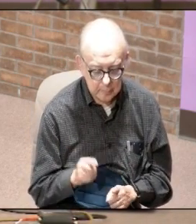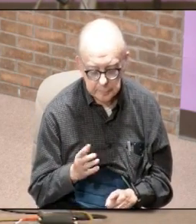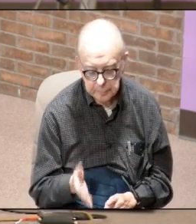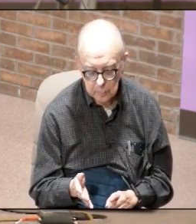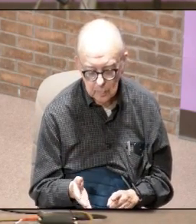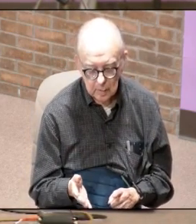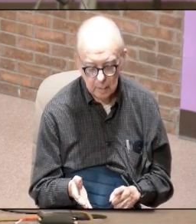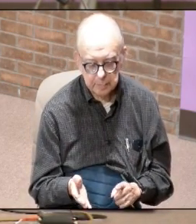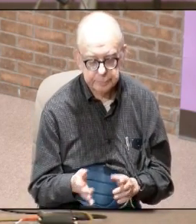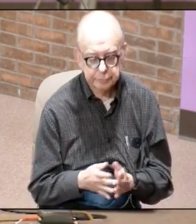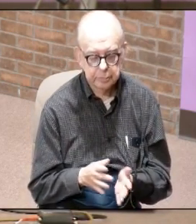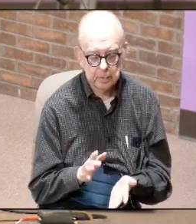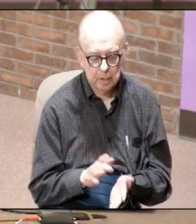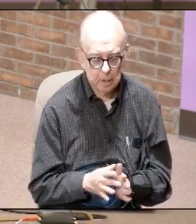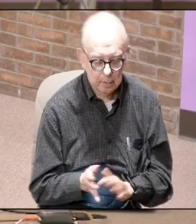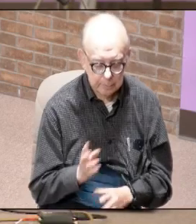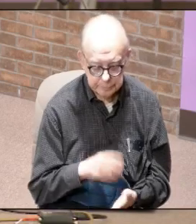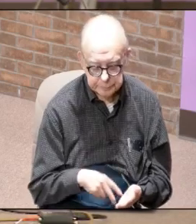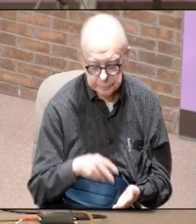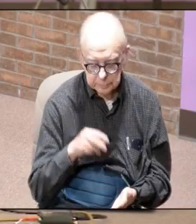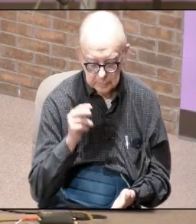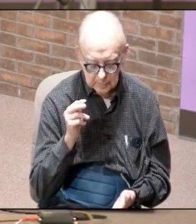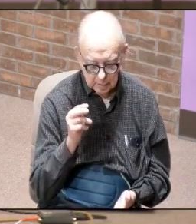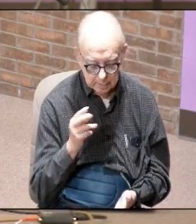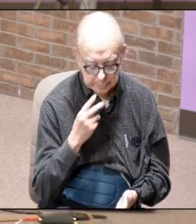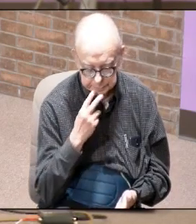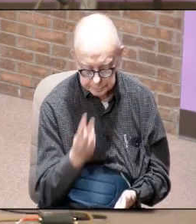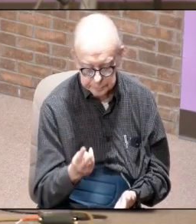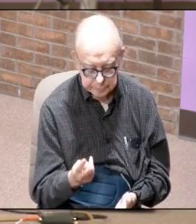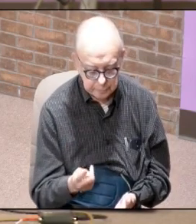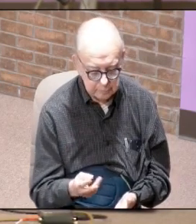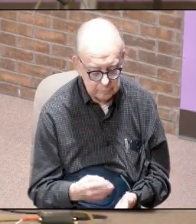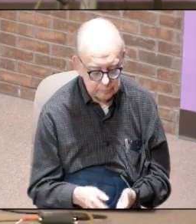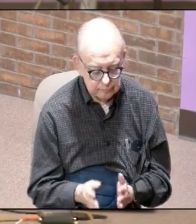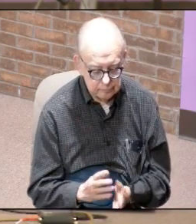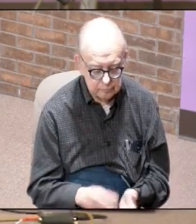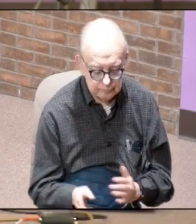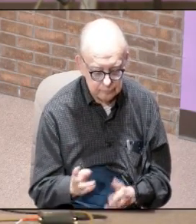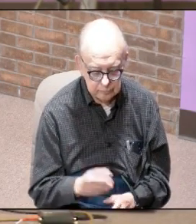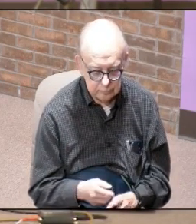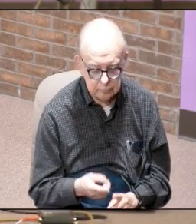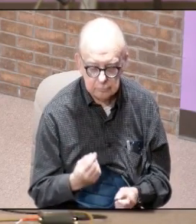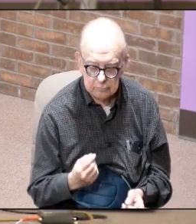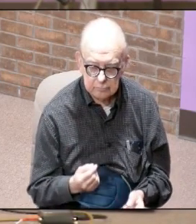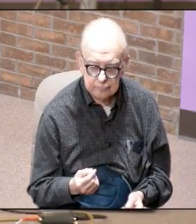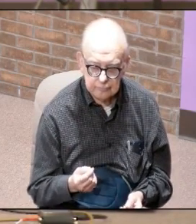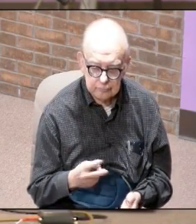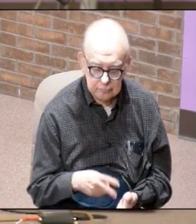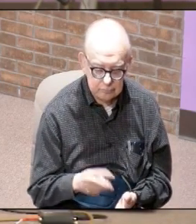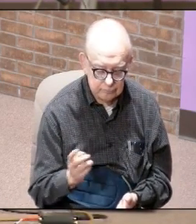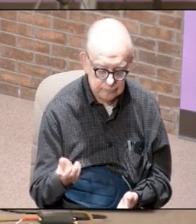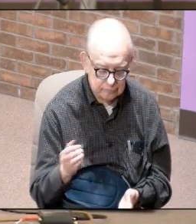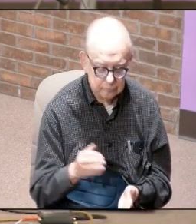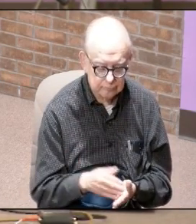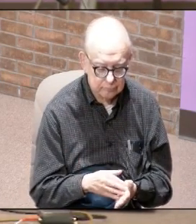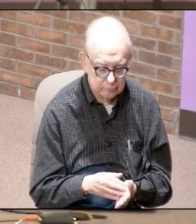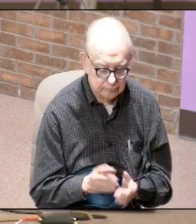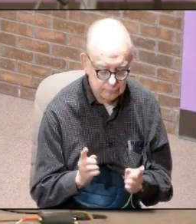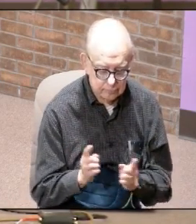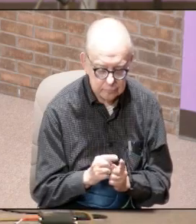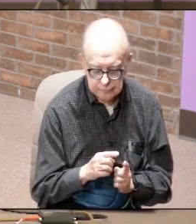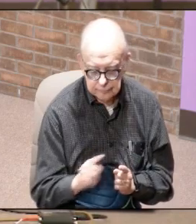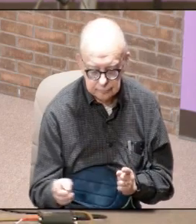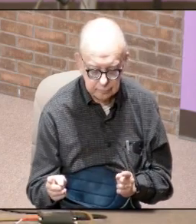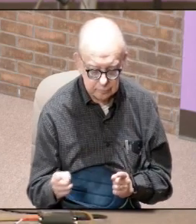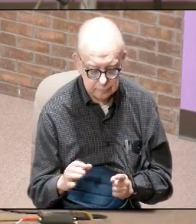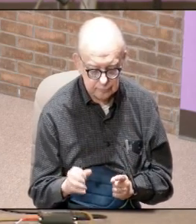there with Jesus when he ascended he also was there when Jesus from his when he rose and came back and met them